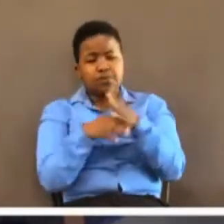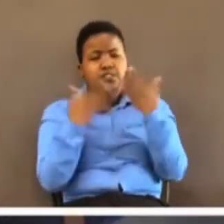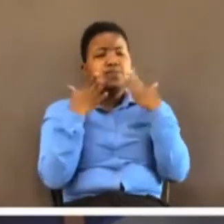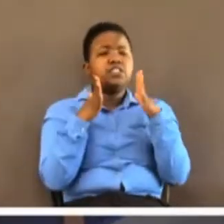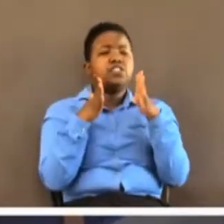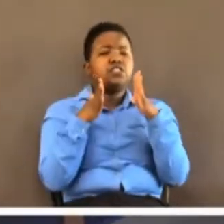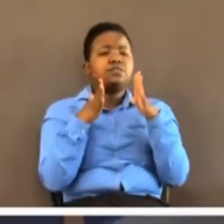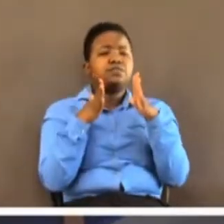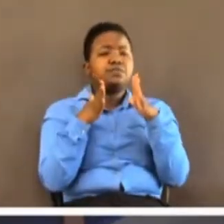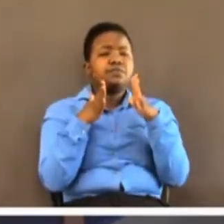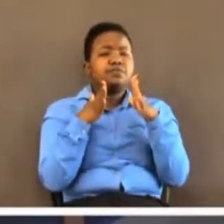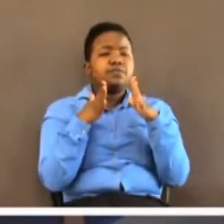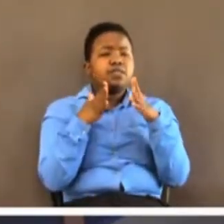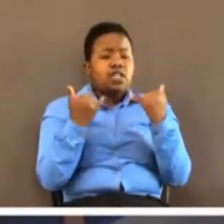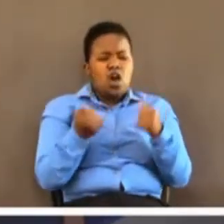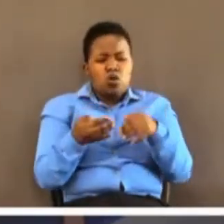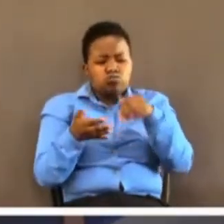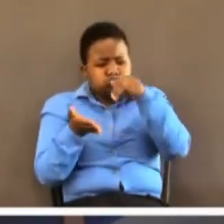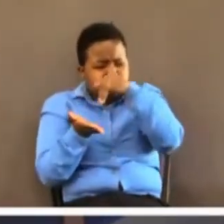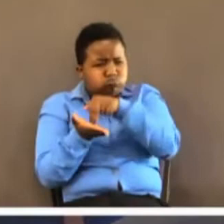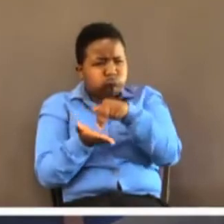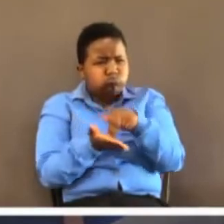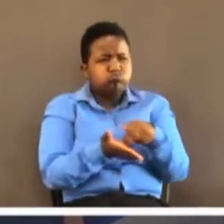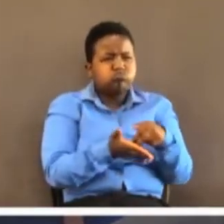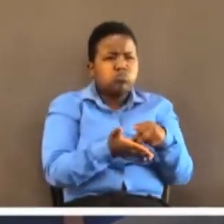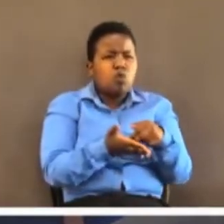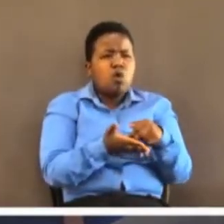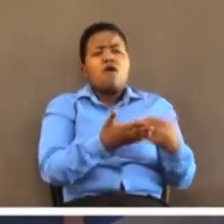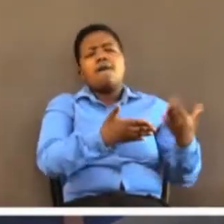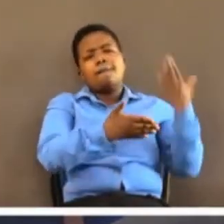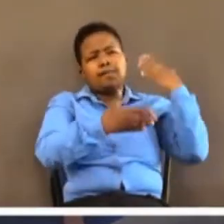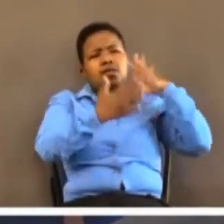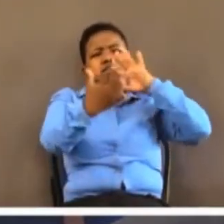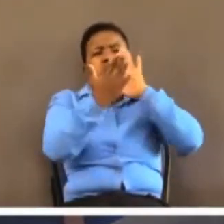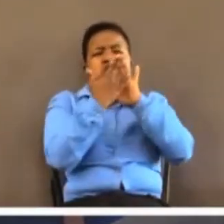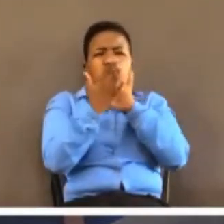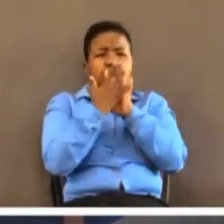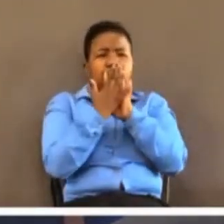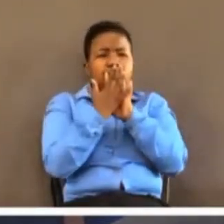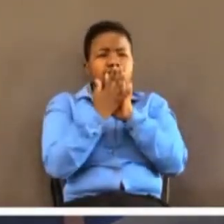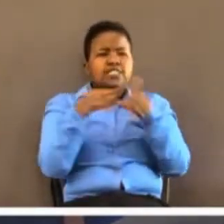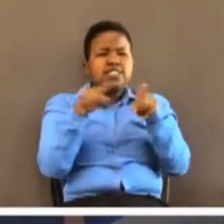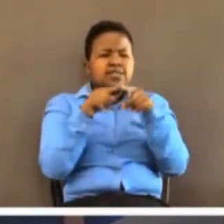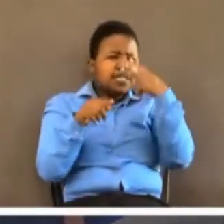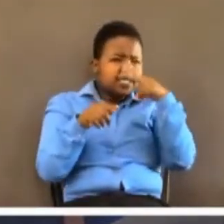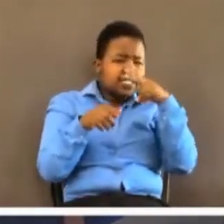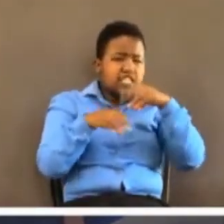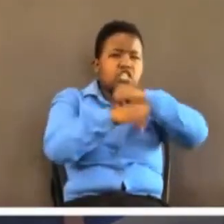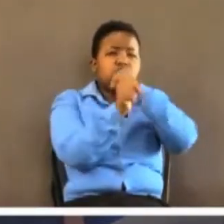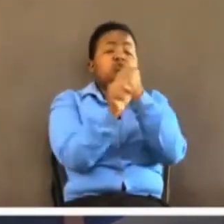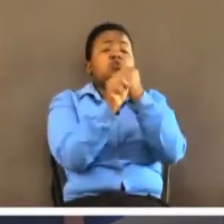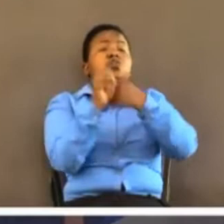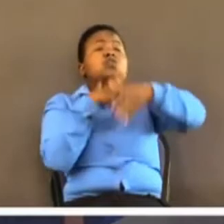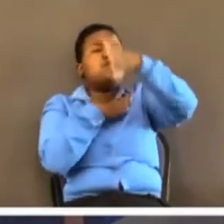They are stuck in their past glory. They knew and had witnessed the doings of God,